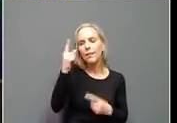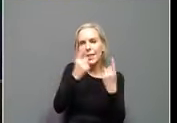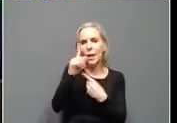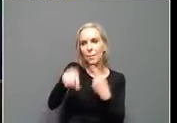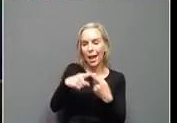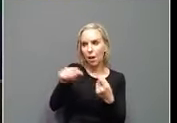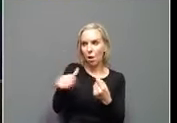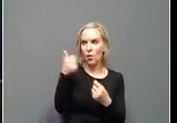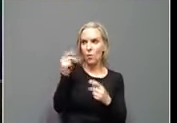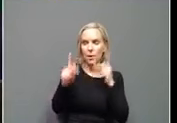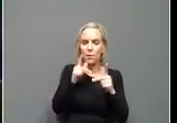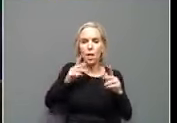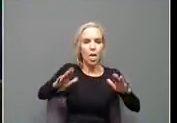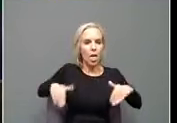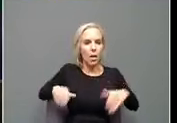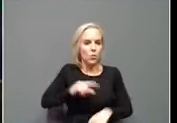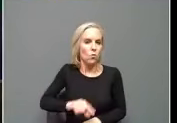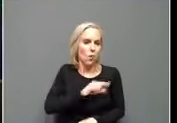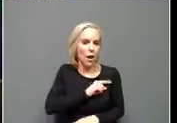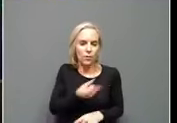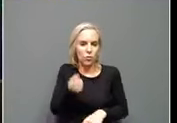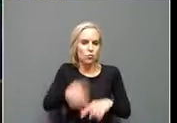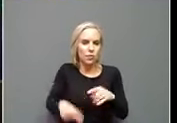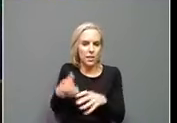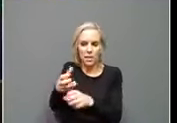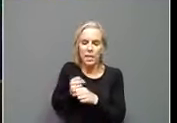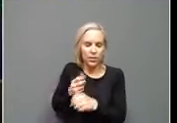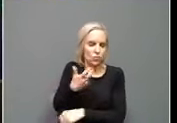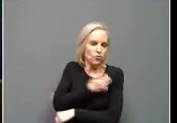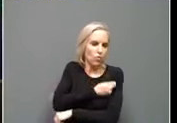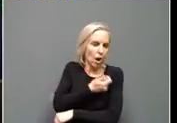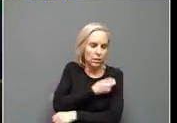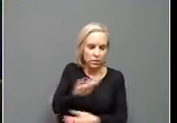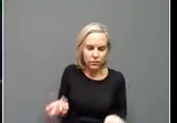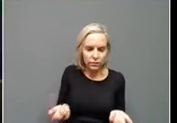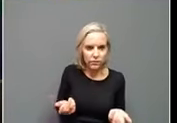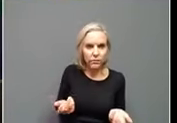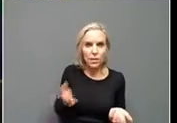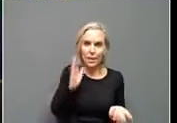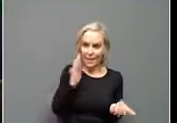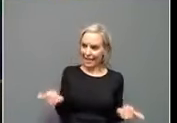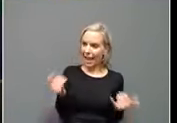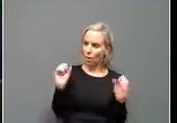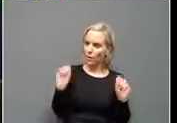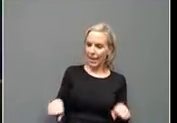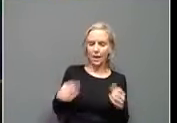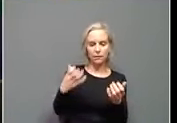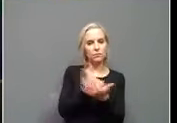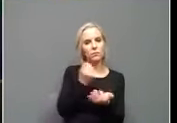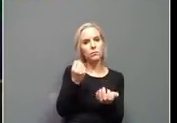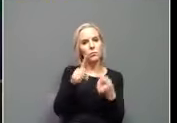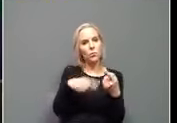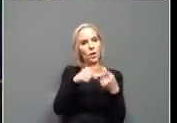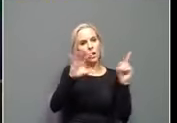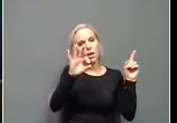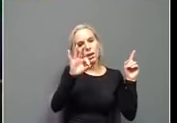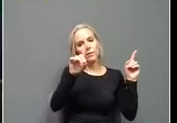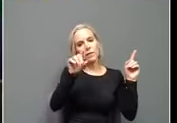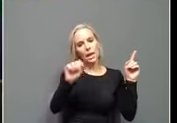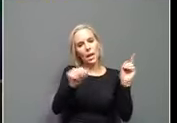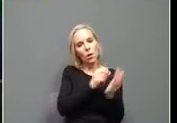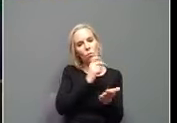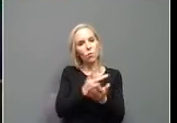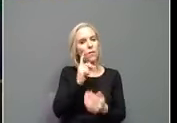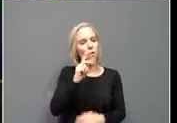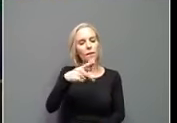did not qualify, could not get the shot if they wanted to, uh, that will be able to in the FDA approves Pfizer for 12